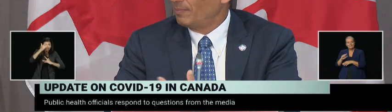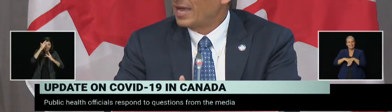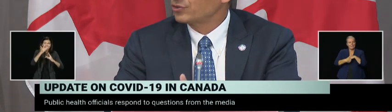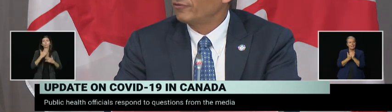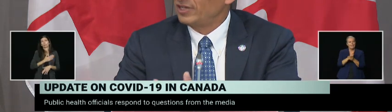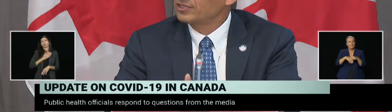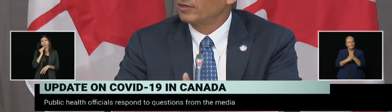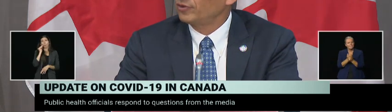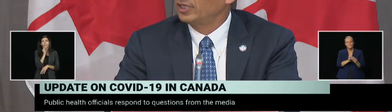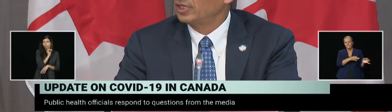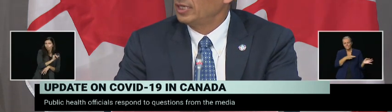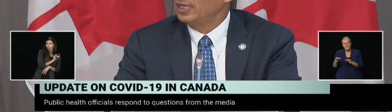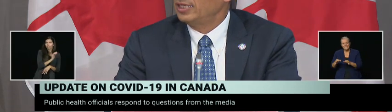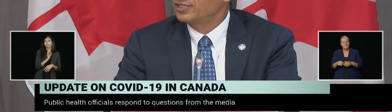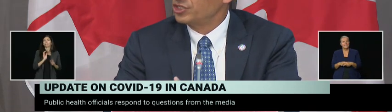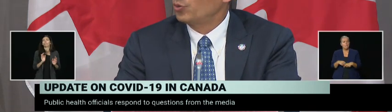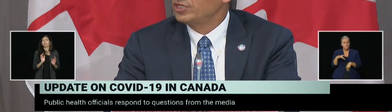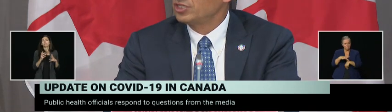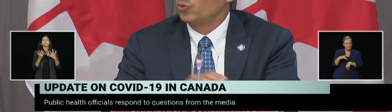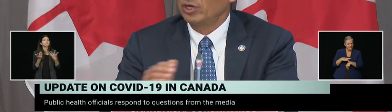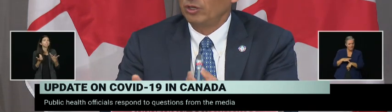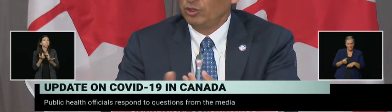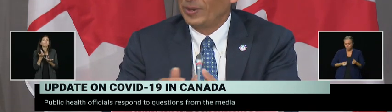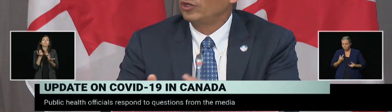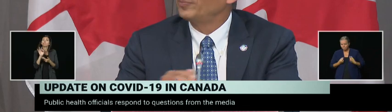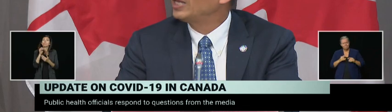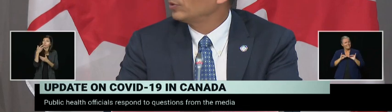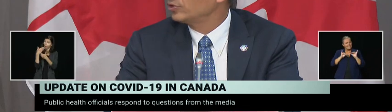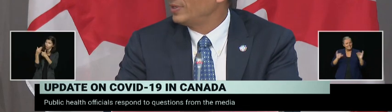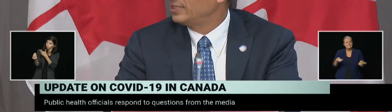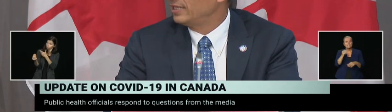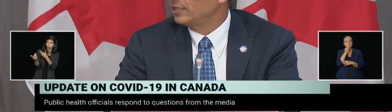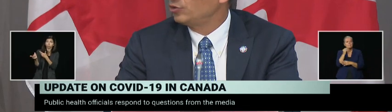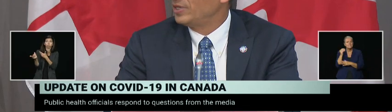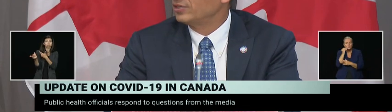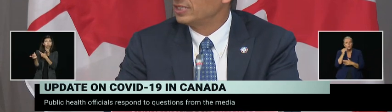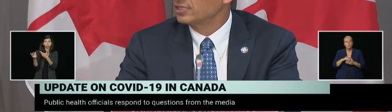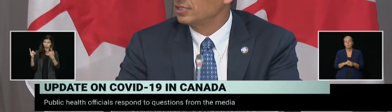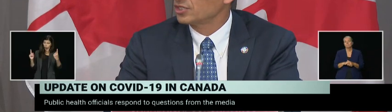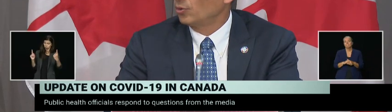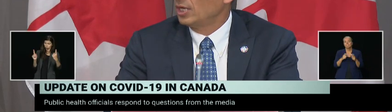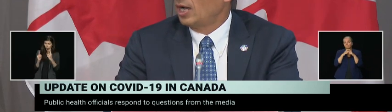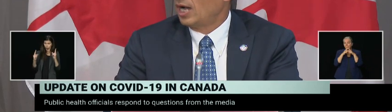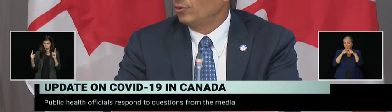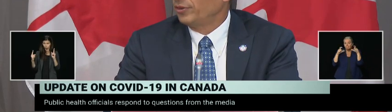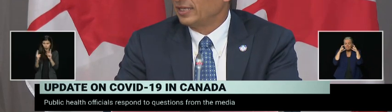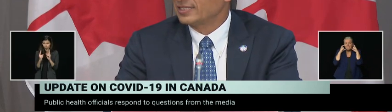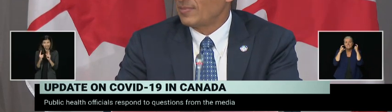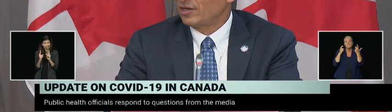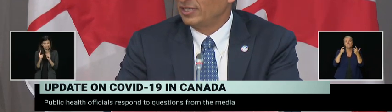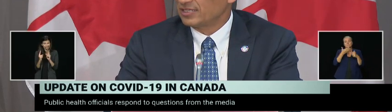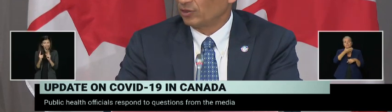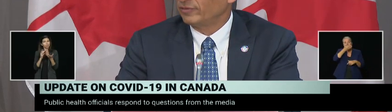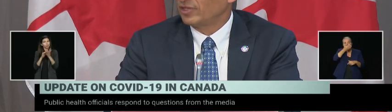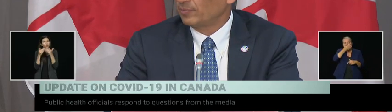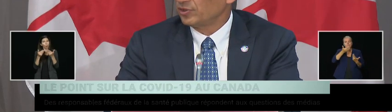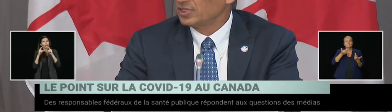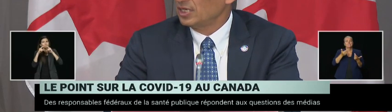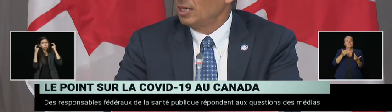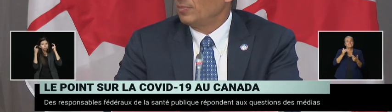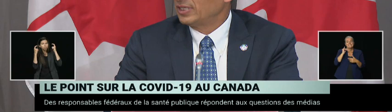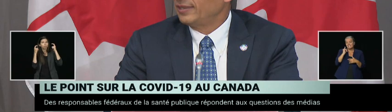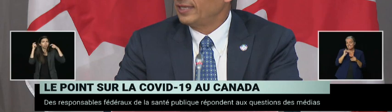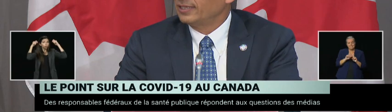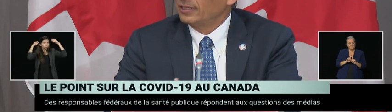mask or face covering in situations where you might not be able to maintain that two-metre distance. So I don't think it's a matter necessarily of